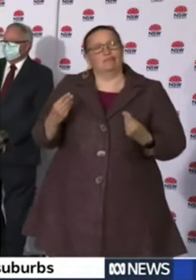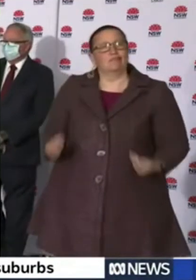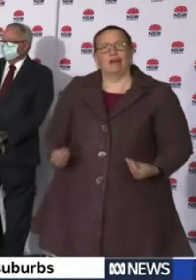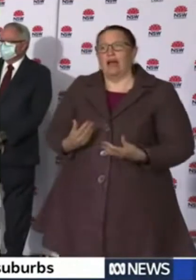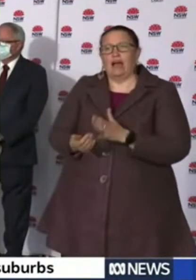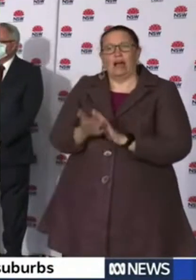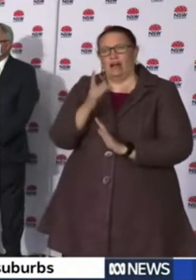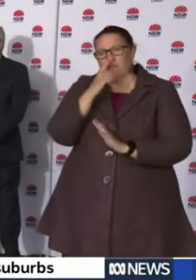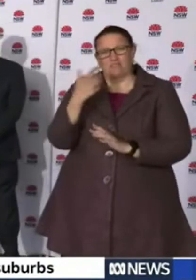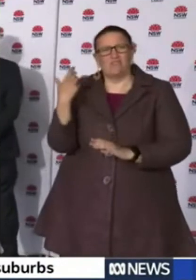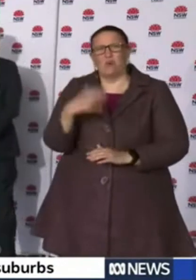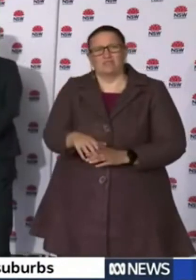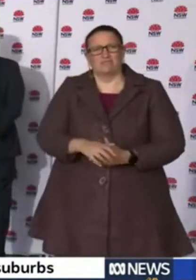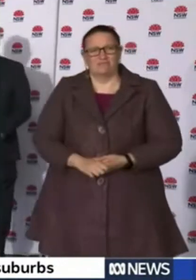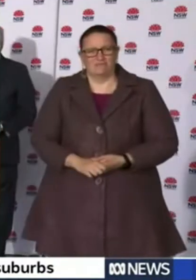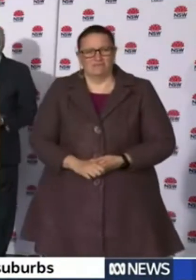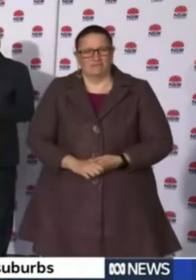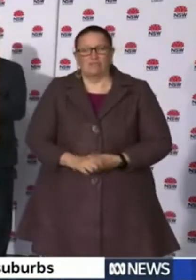next to one year?